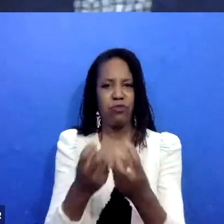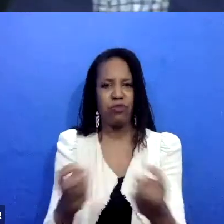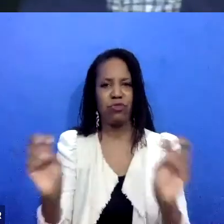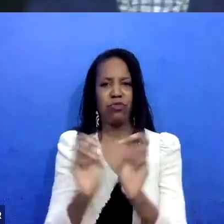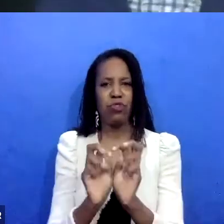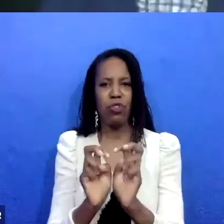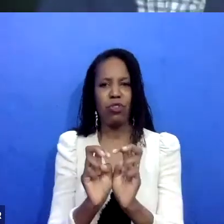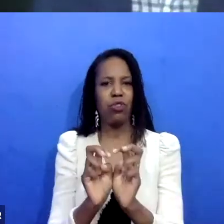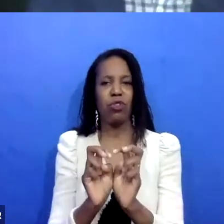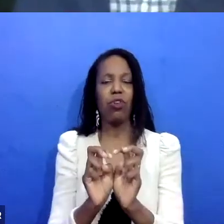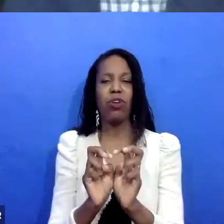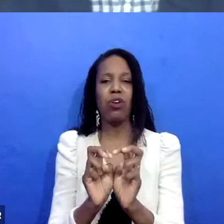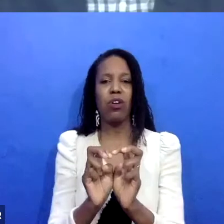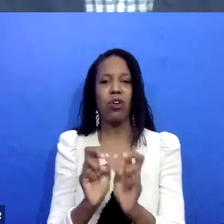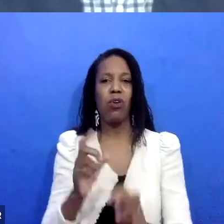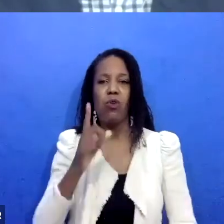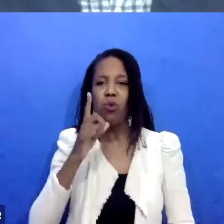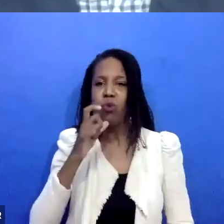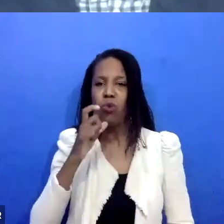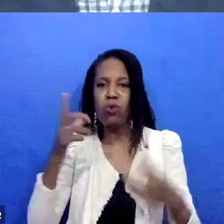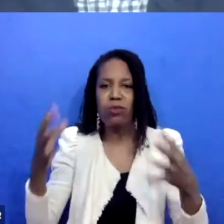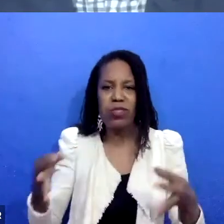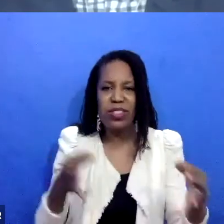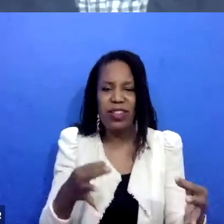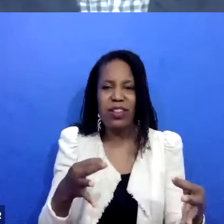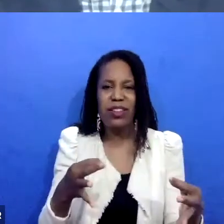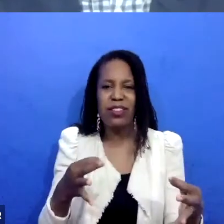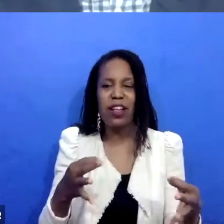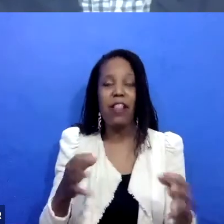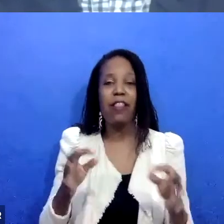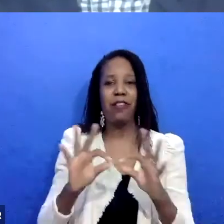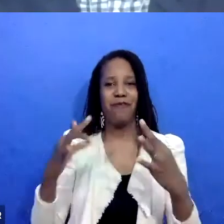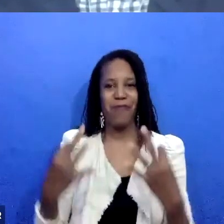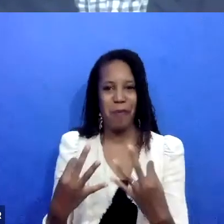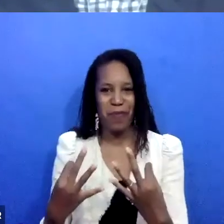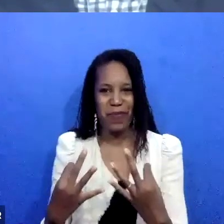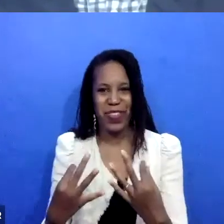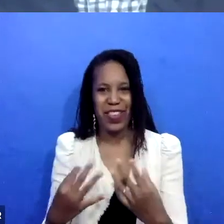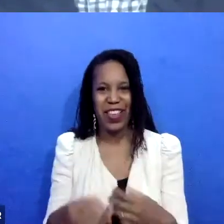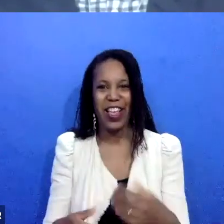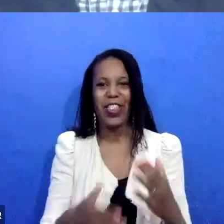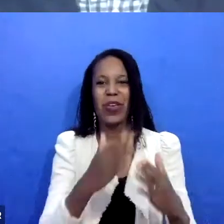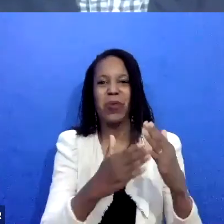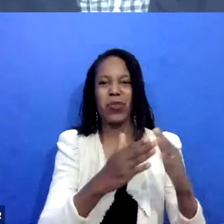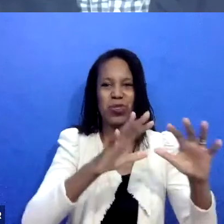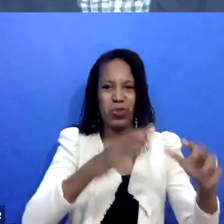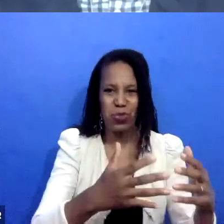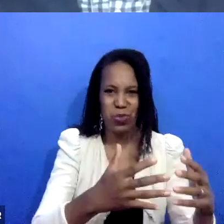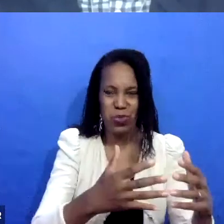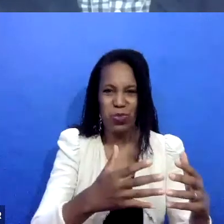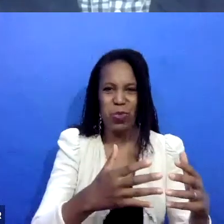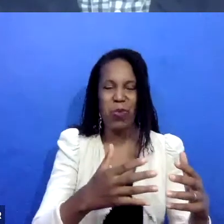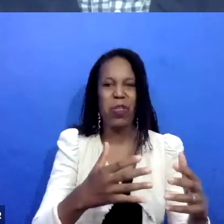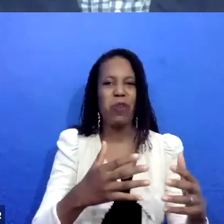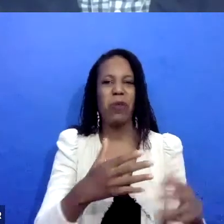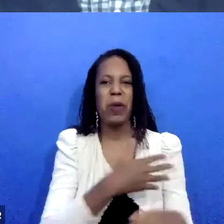hand the power back over to families and communities to learn how to be their best selves. Right. Um, but